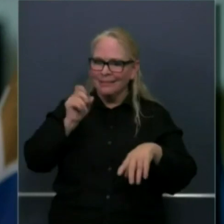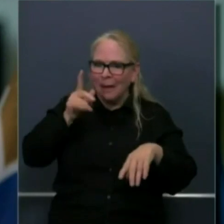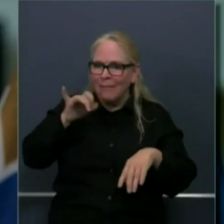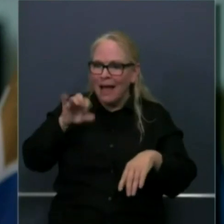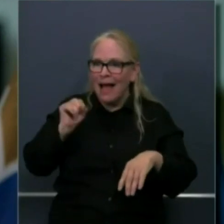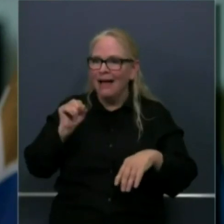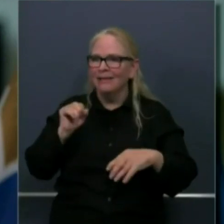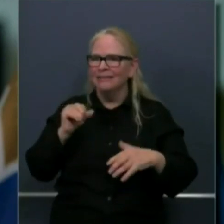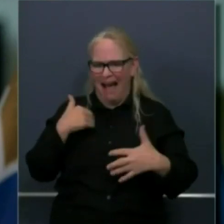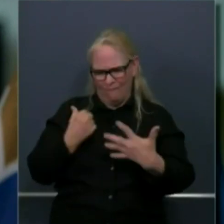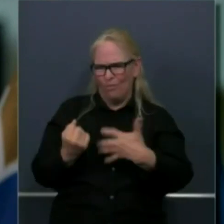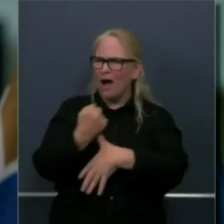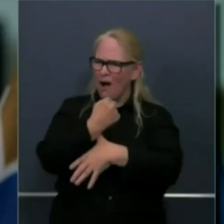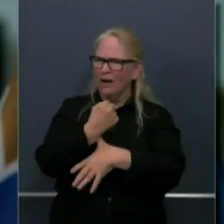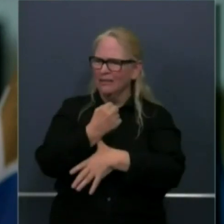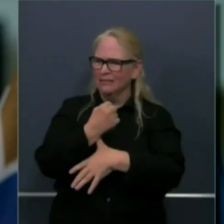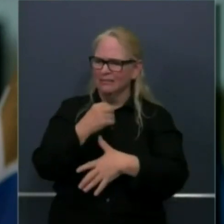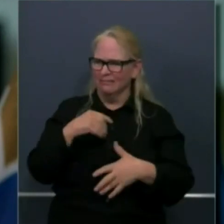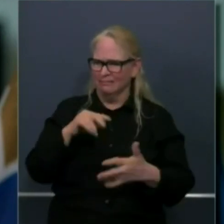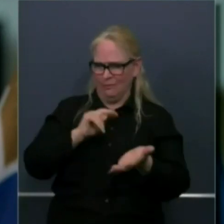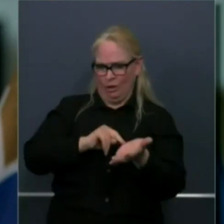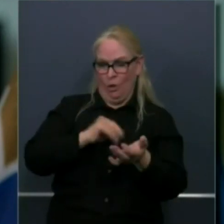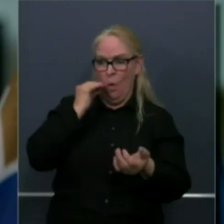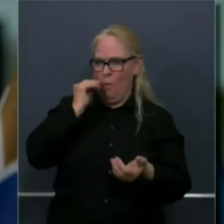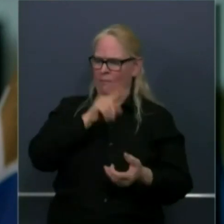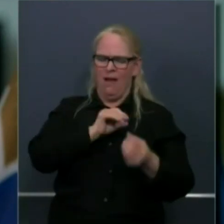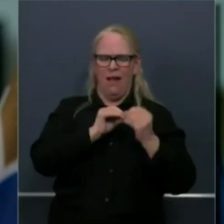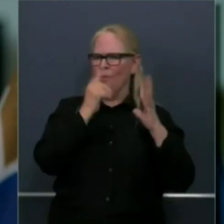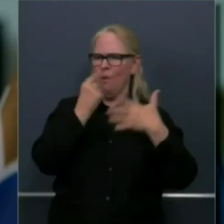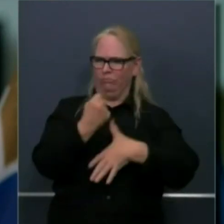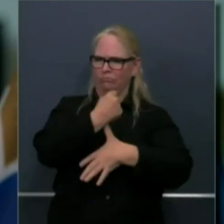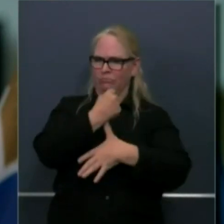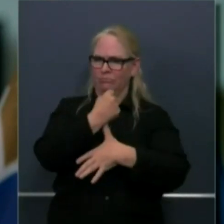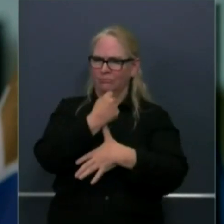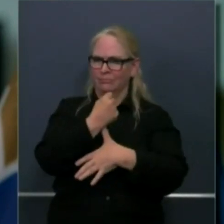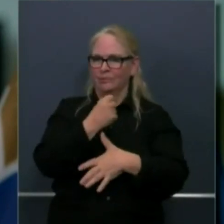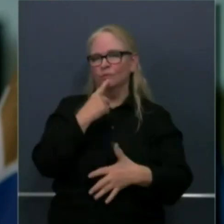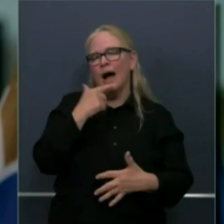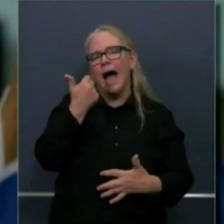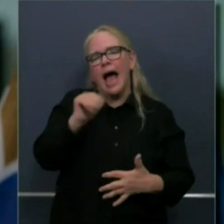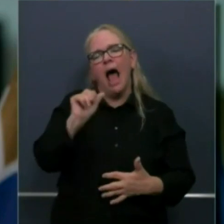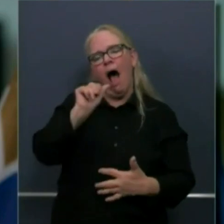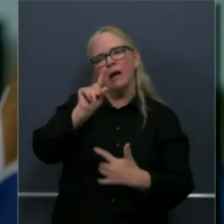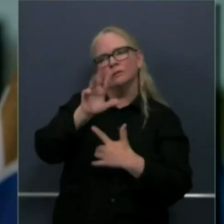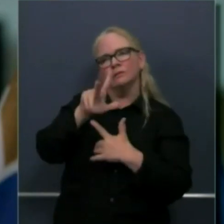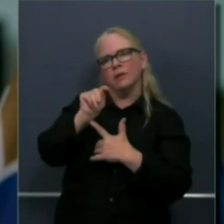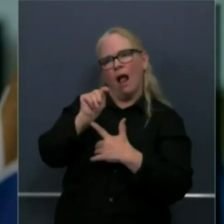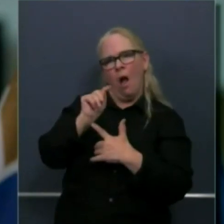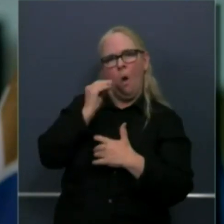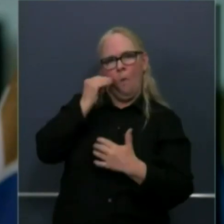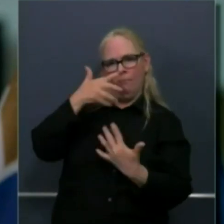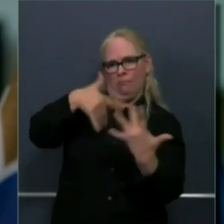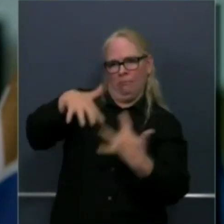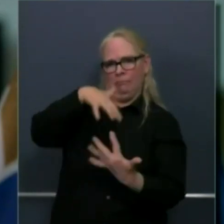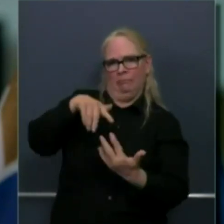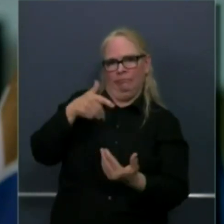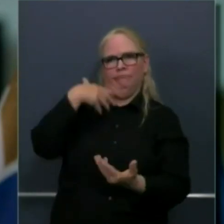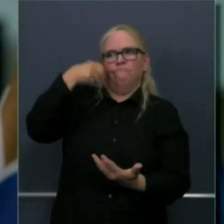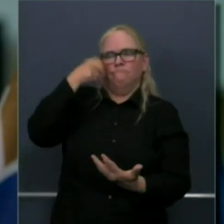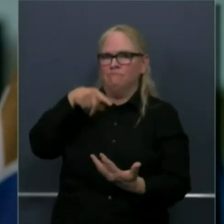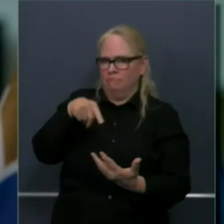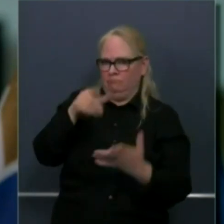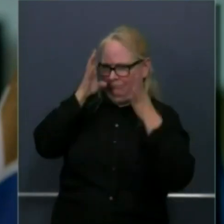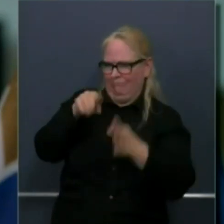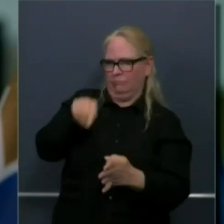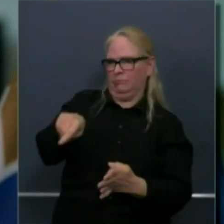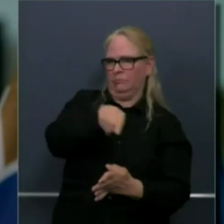in our adult system. But with that, let me as an opportunity for leader of our testing task force, who's been focused